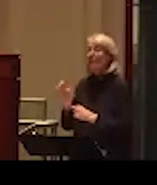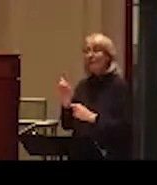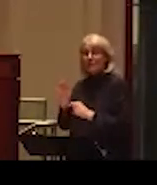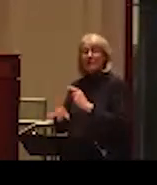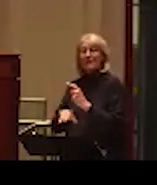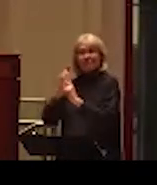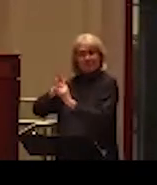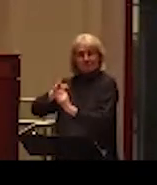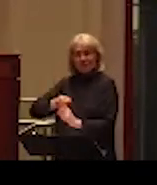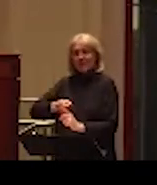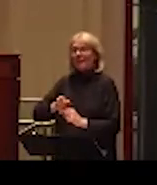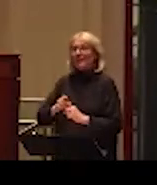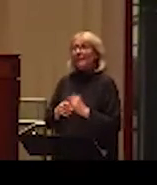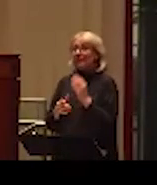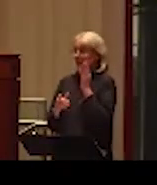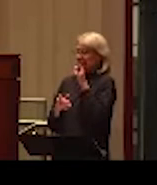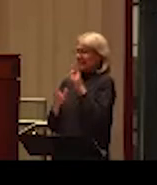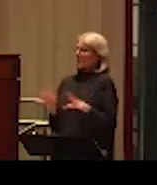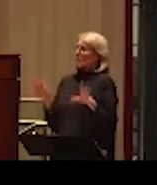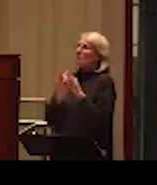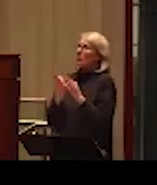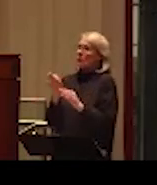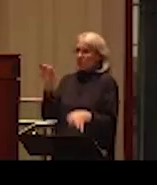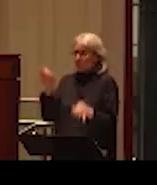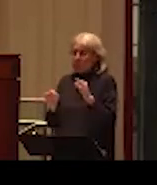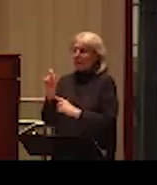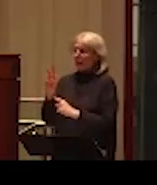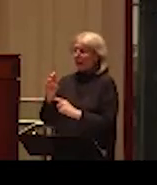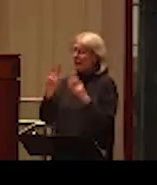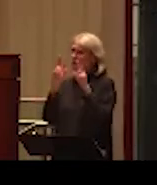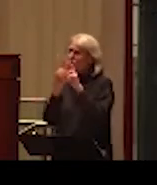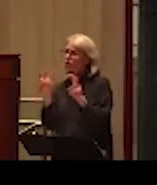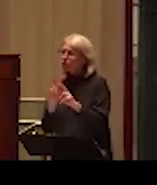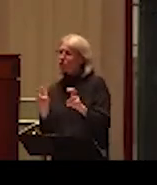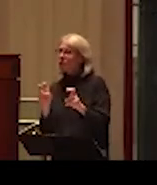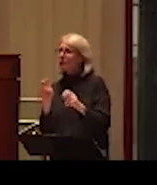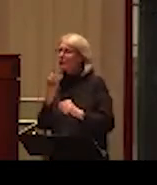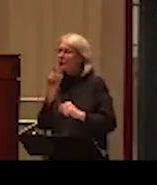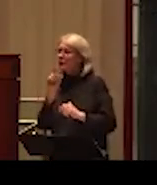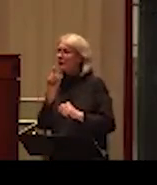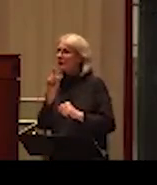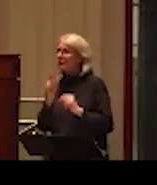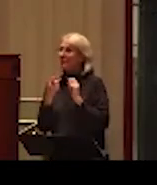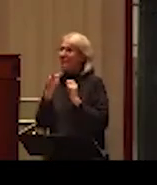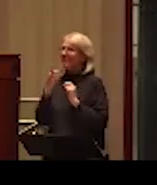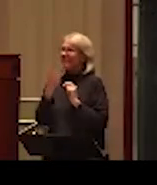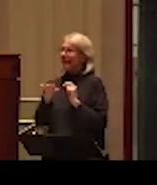this is an important case to demonstrate.